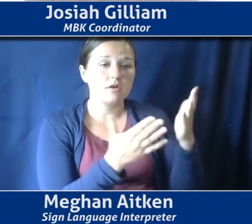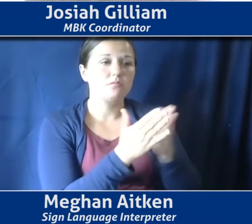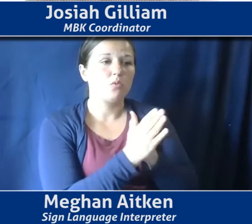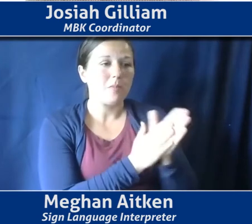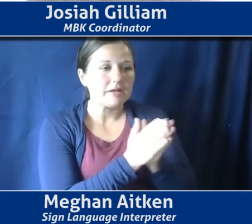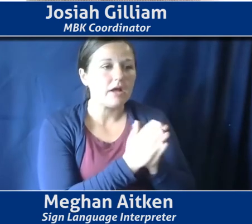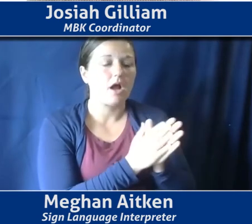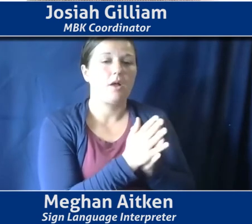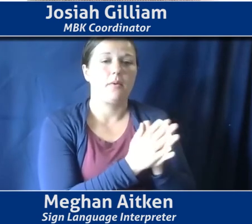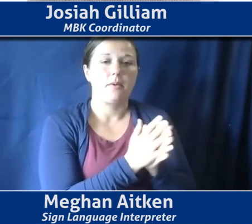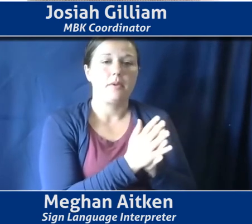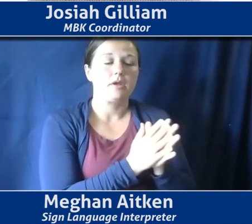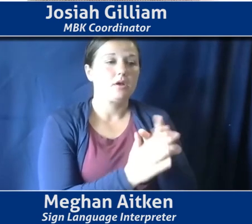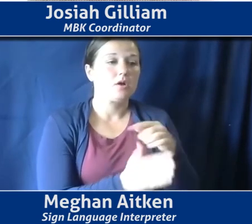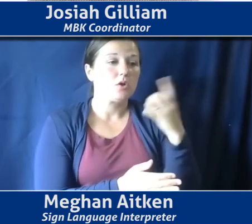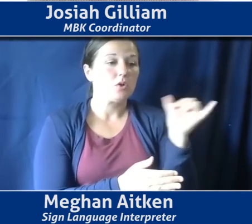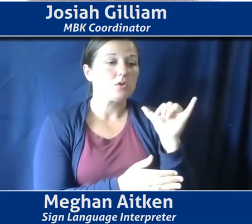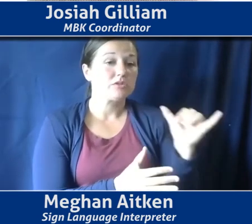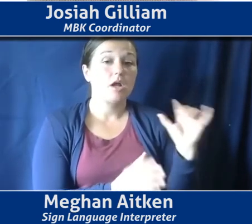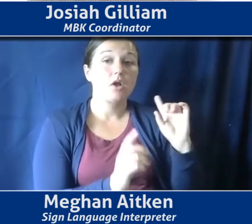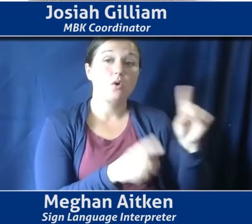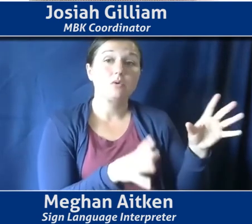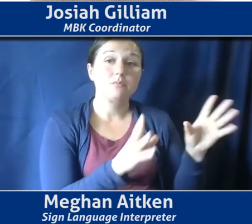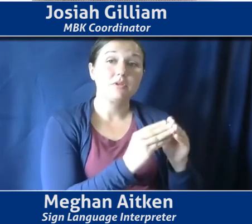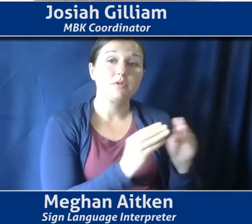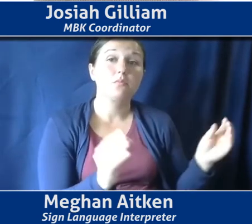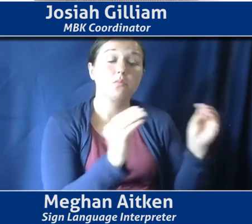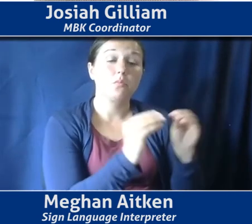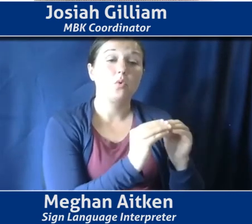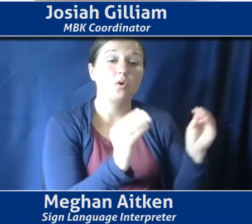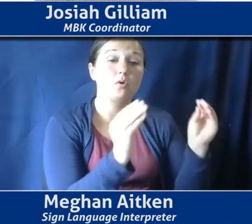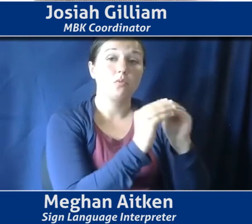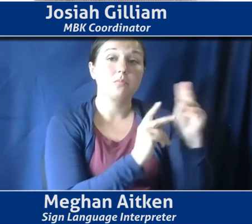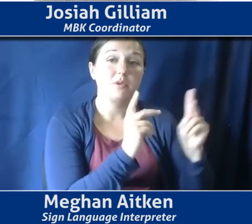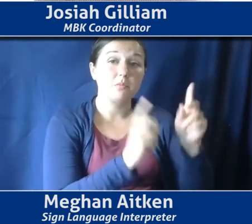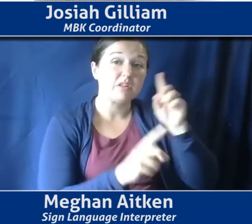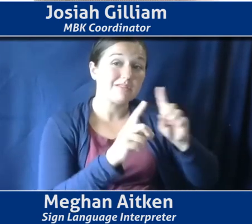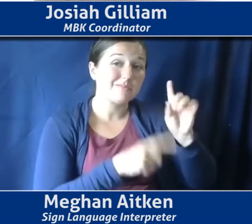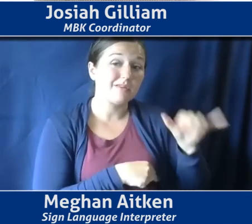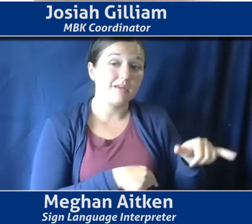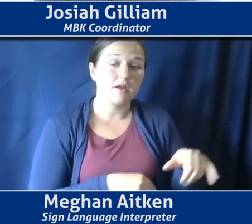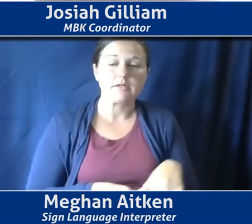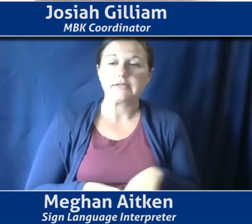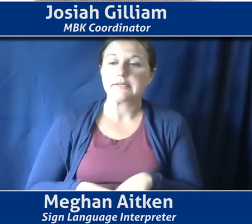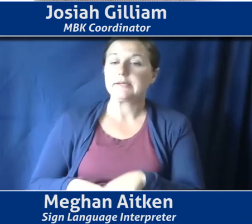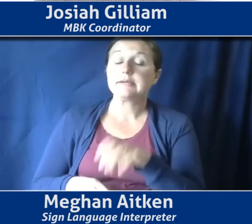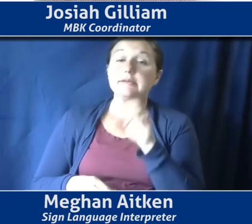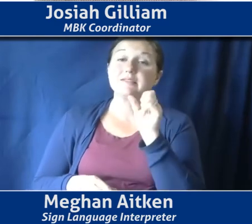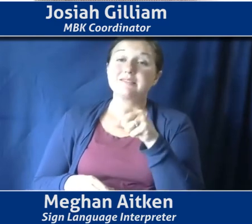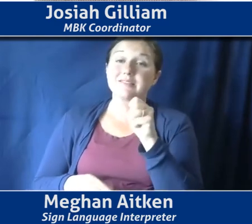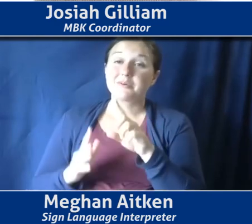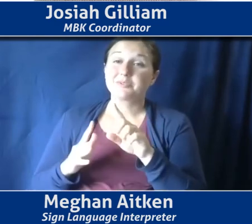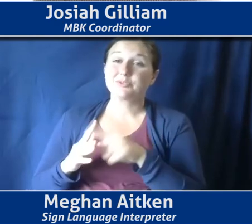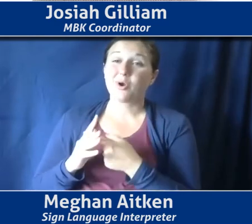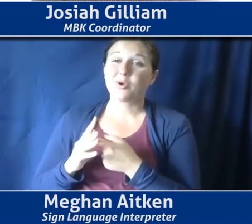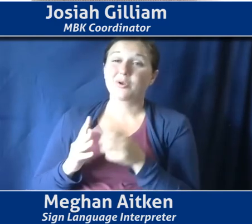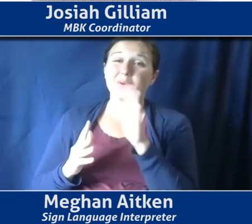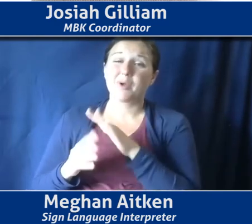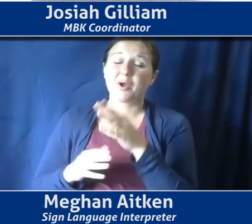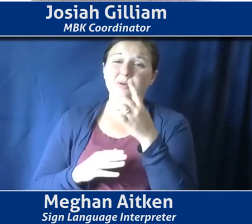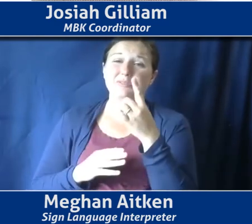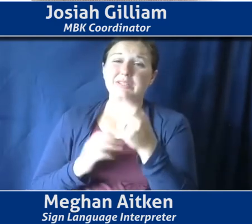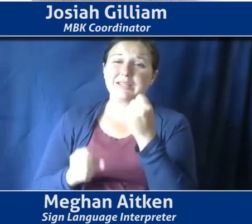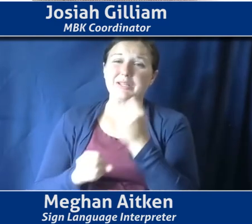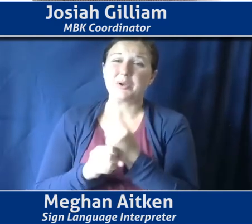Anecdotally to me, it seems like more and more folks are considering this, Tiffany. Yeah. Yeah. It's, we started, um, about a year and a half ago and we had